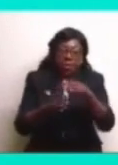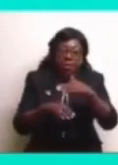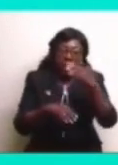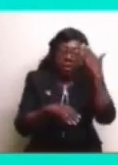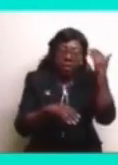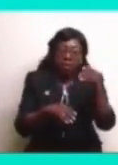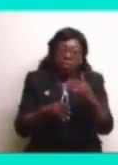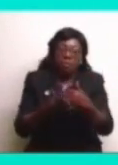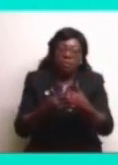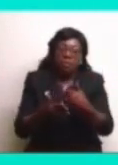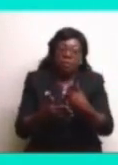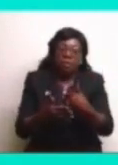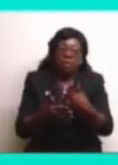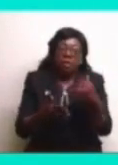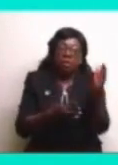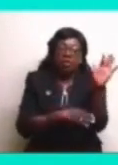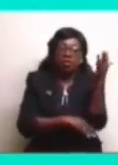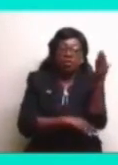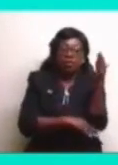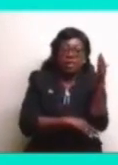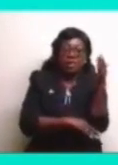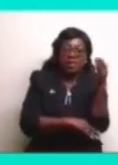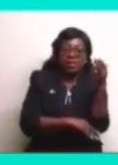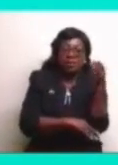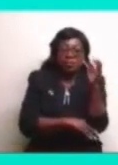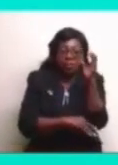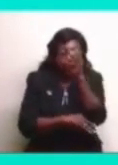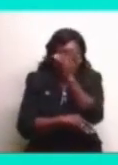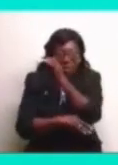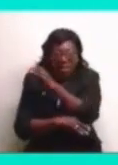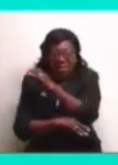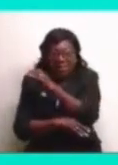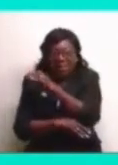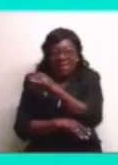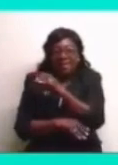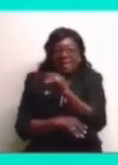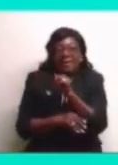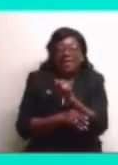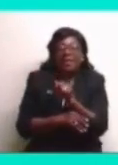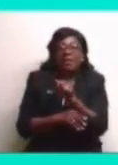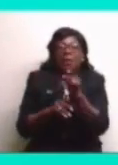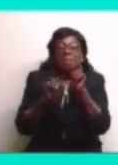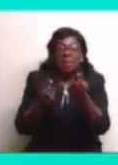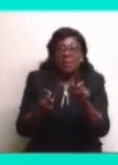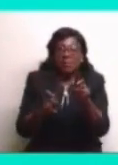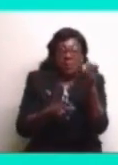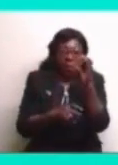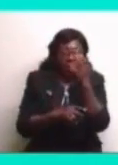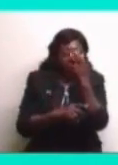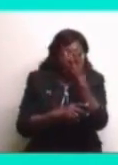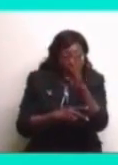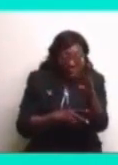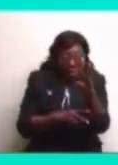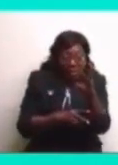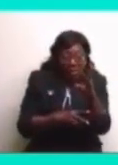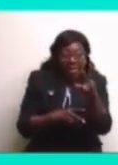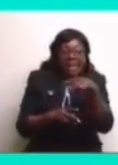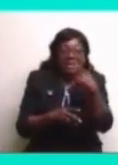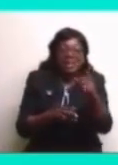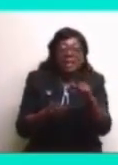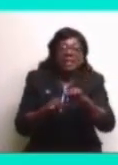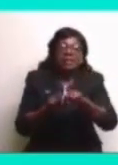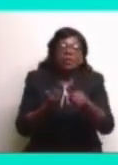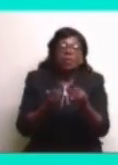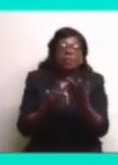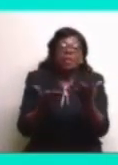I think you should— That's a waste of watching. It's actually worth watching because it defines so much of